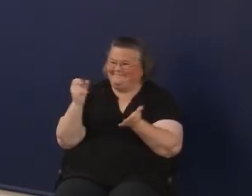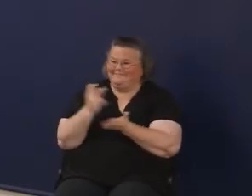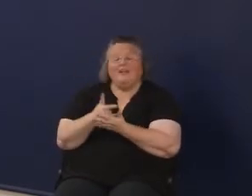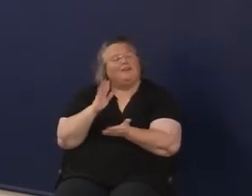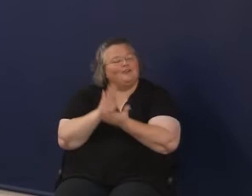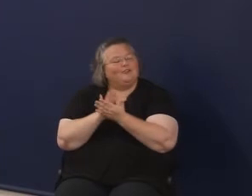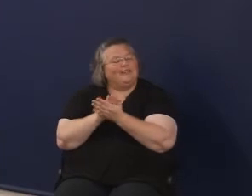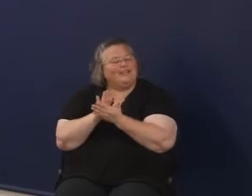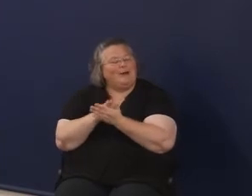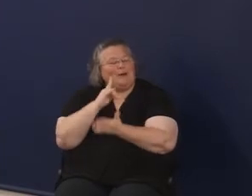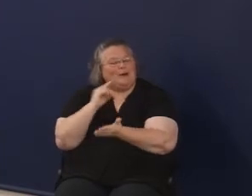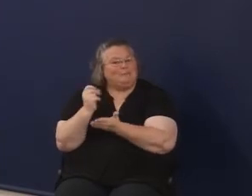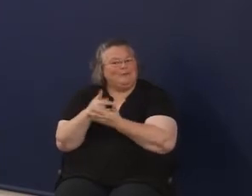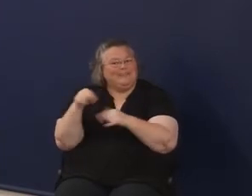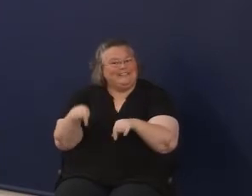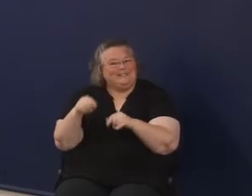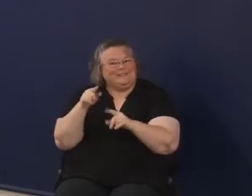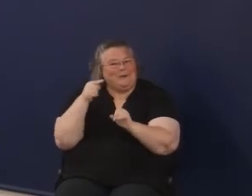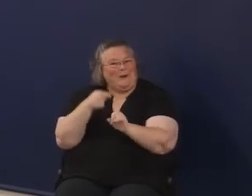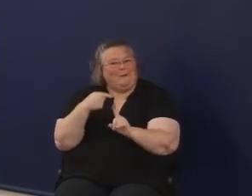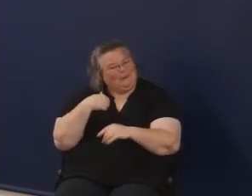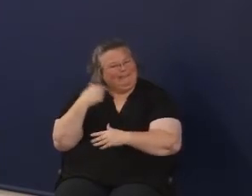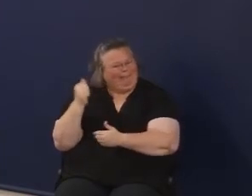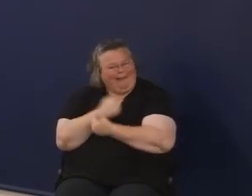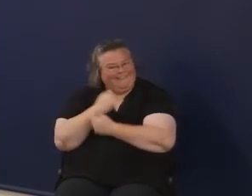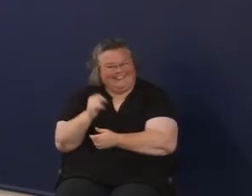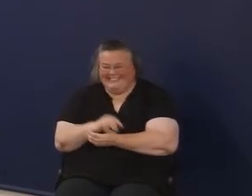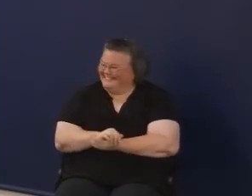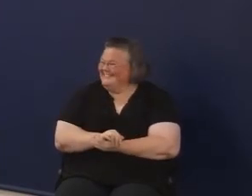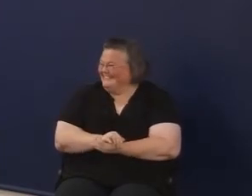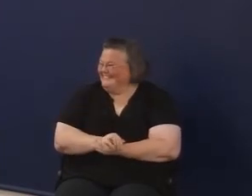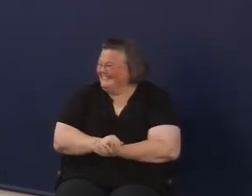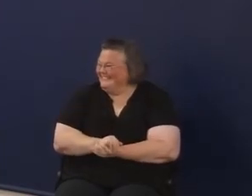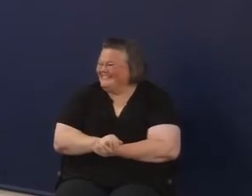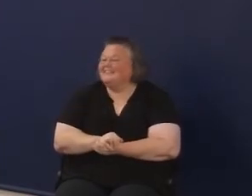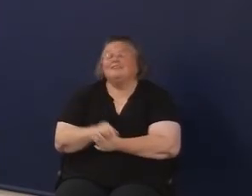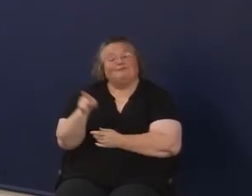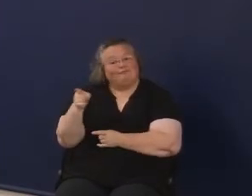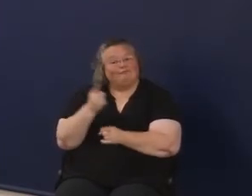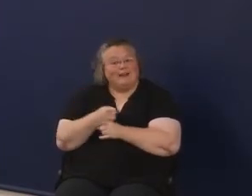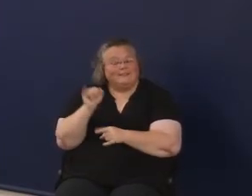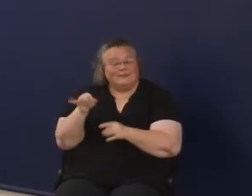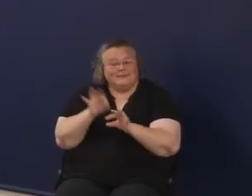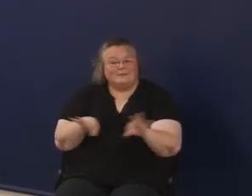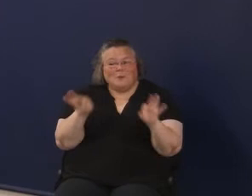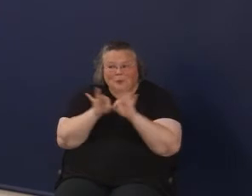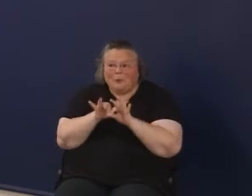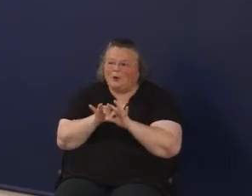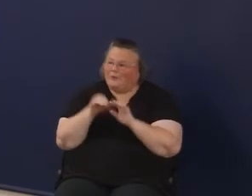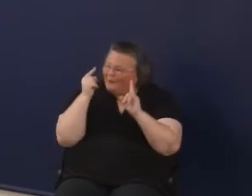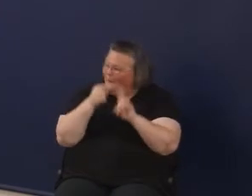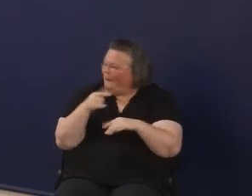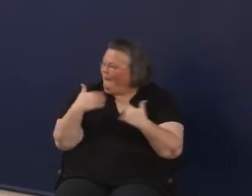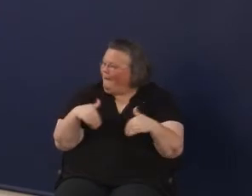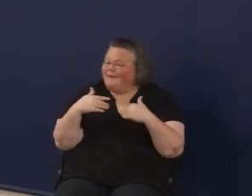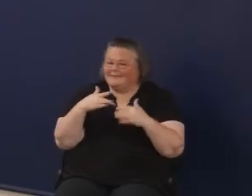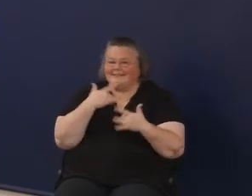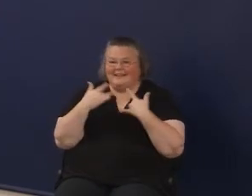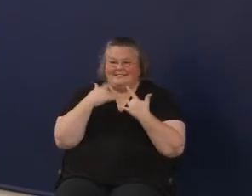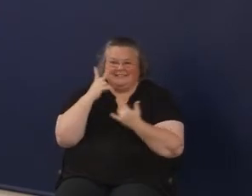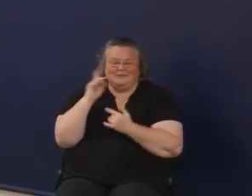job on improving the goal. We love it. Yeah, we think this is a worthy for states and we're excited to hear that and